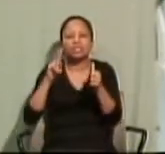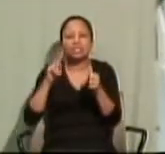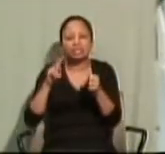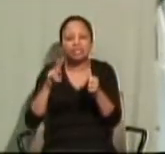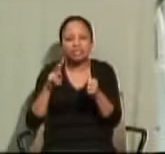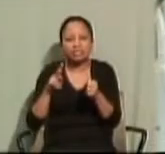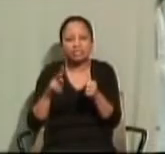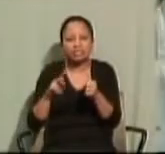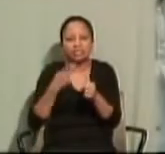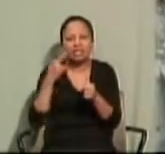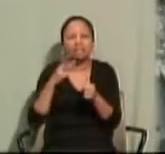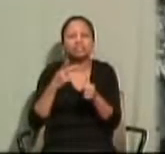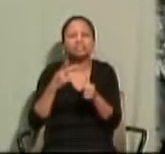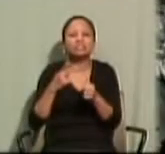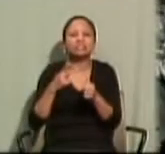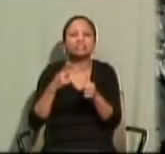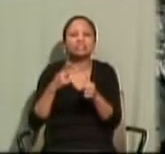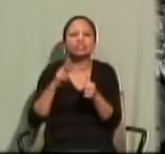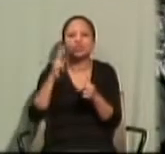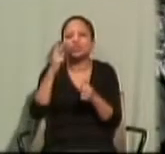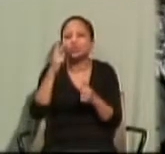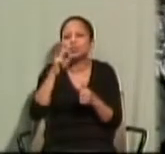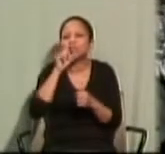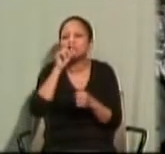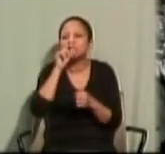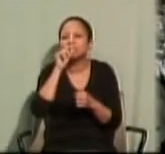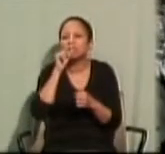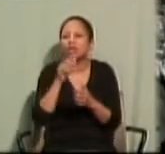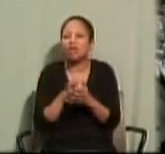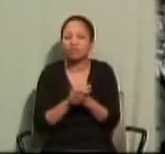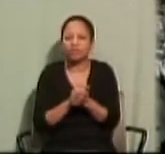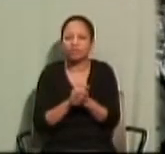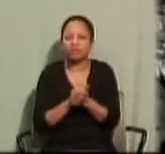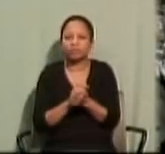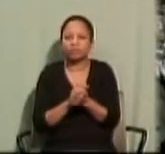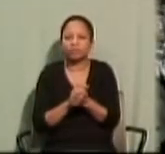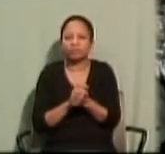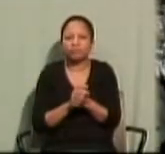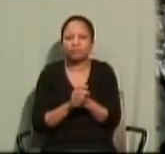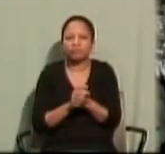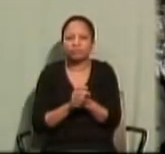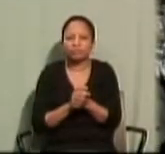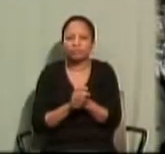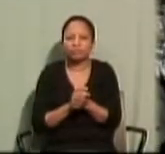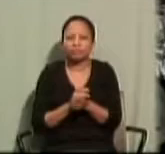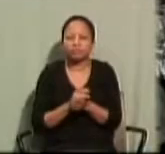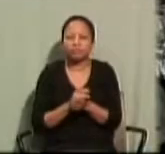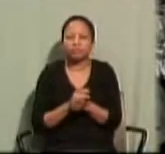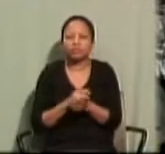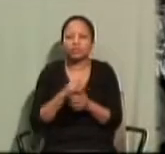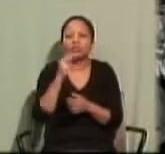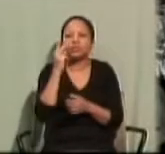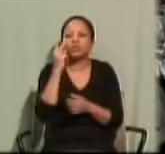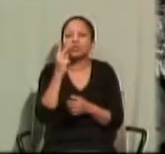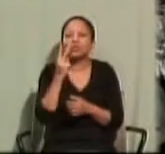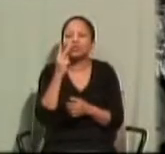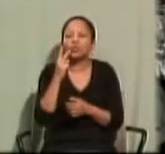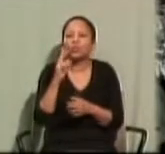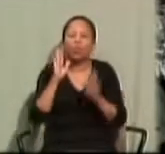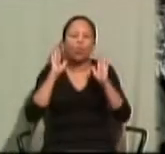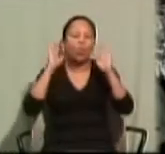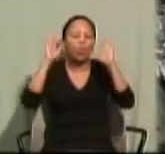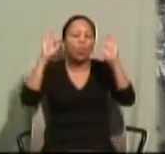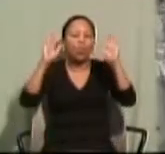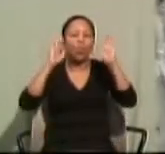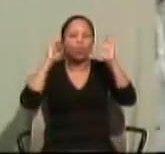So, in the Jewish ritual, there were two separate and wonderful feasts. First,